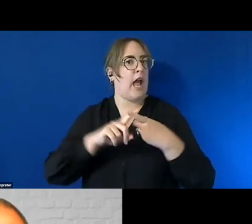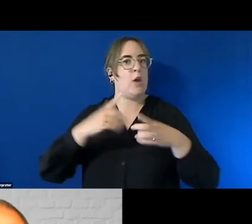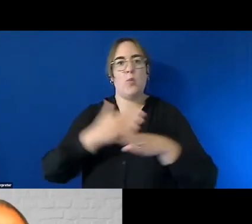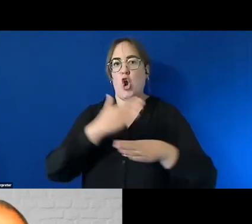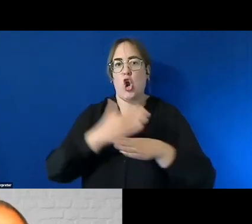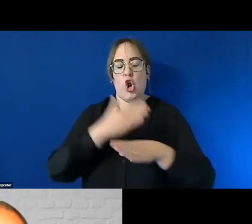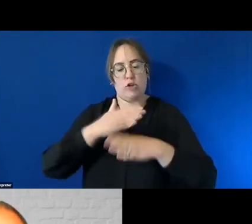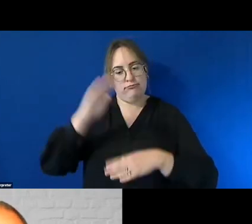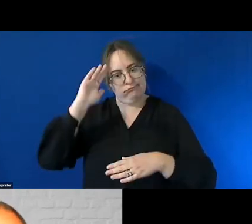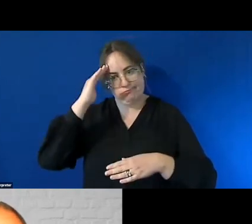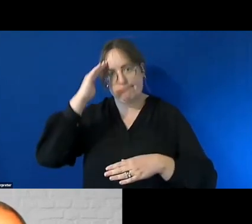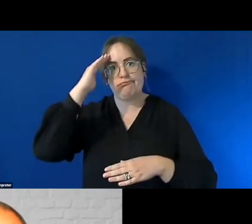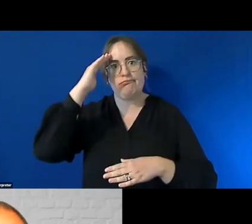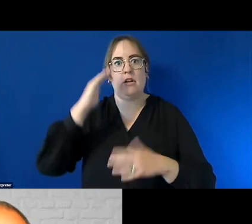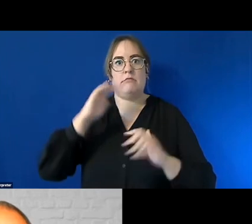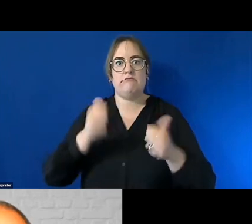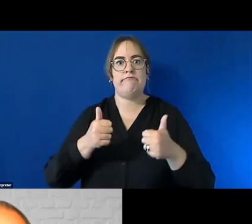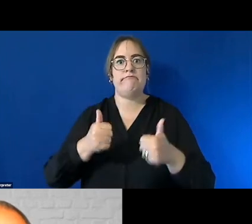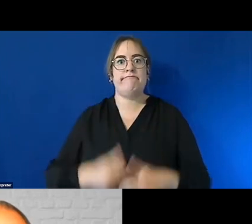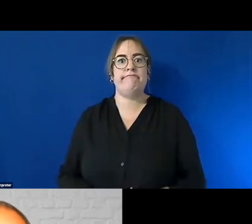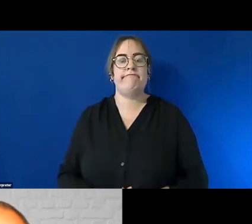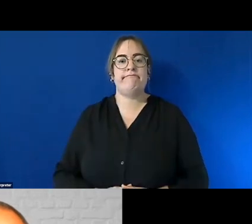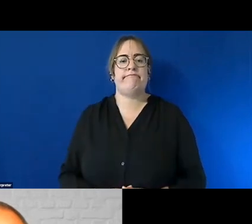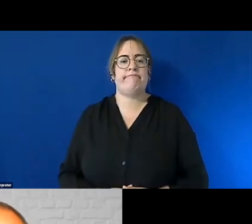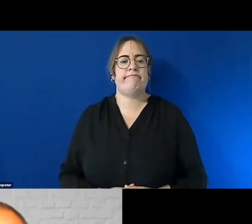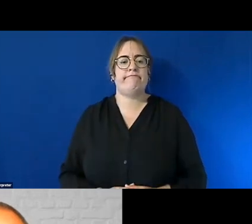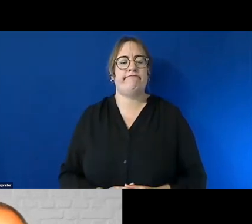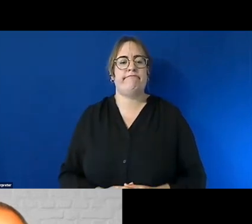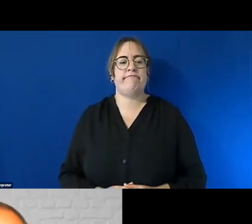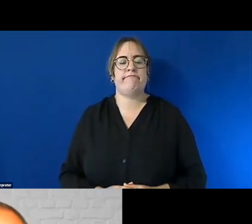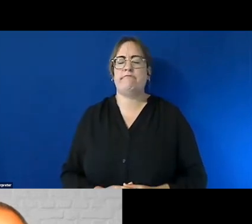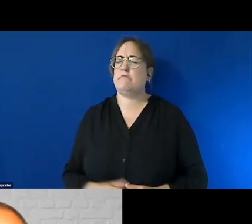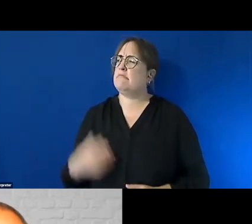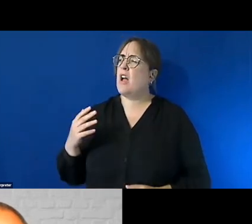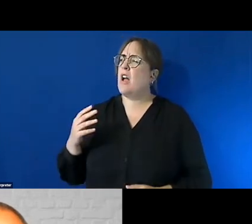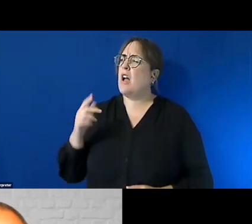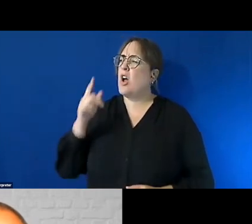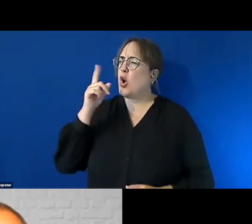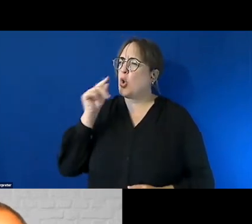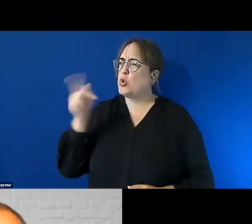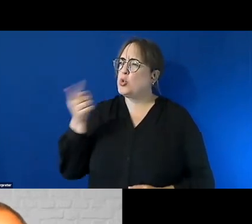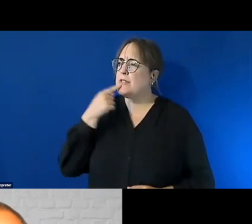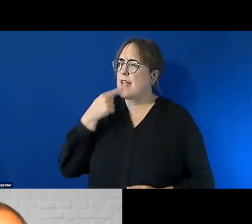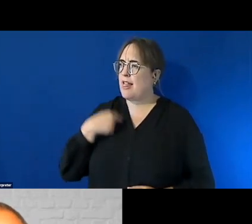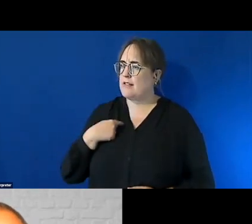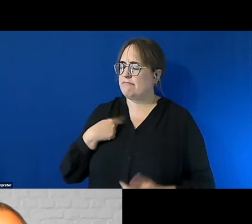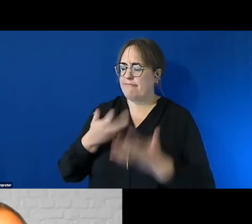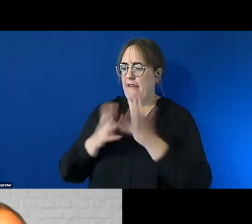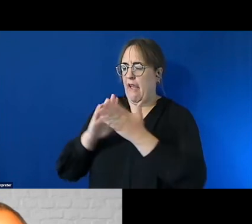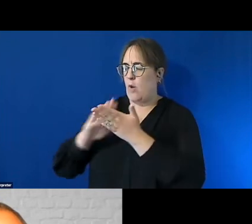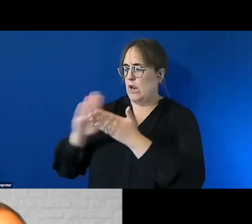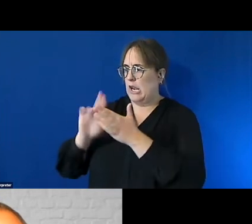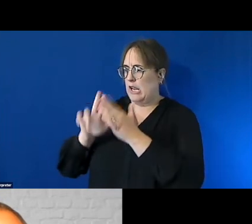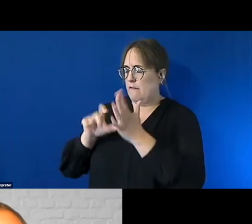workload so if you maybe um tell us um how has clean force incorporated workers